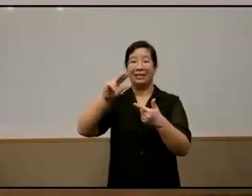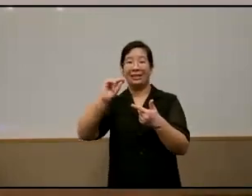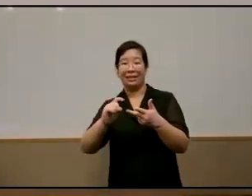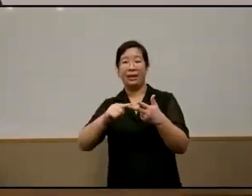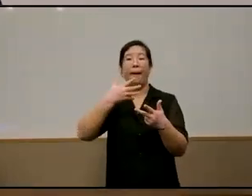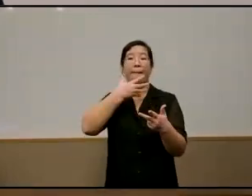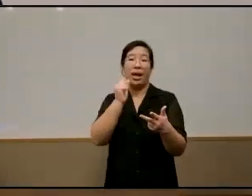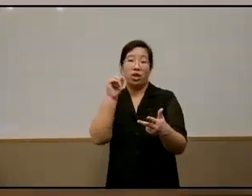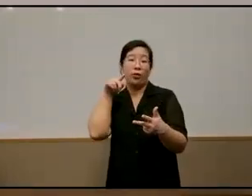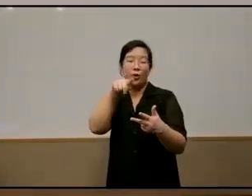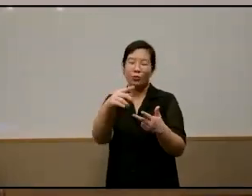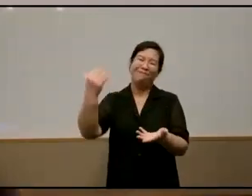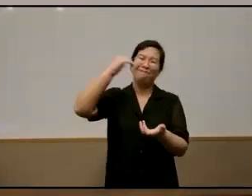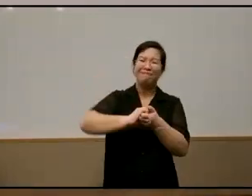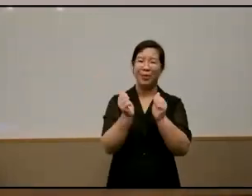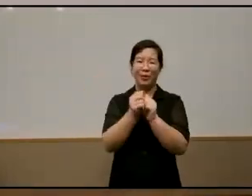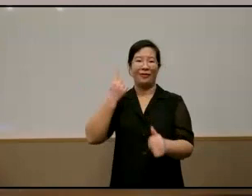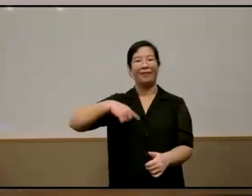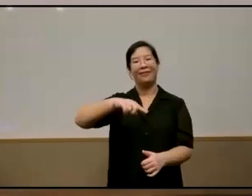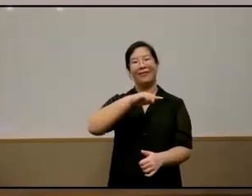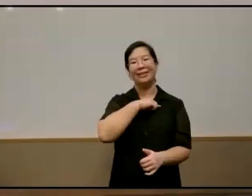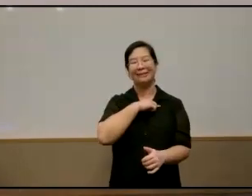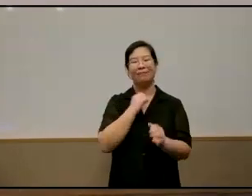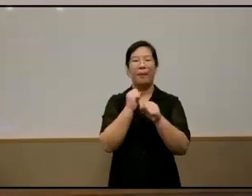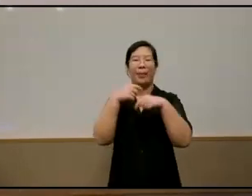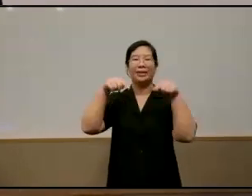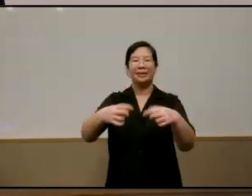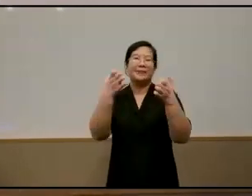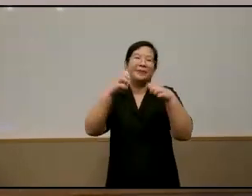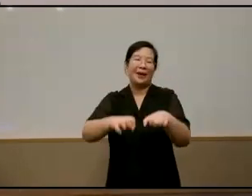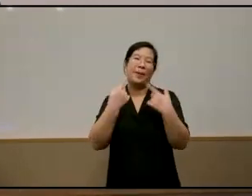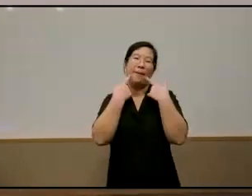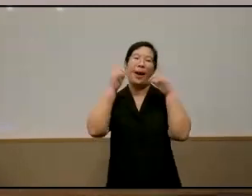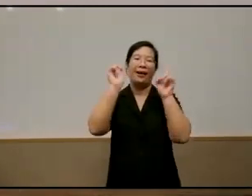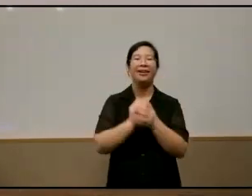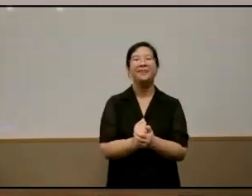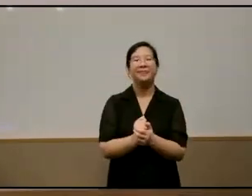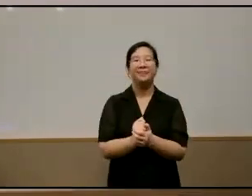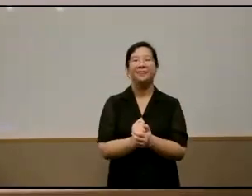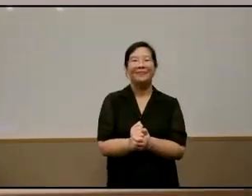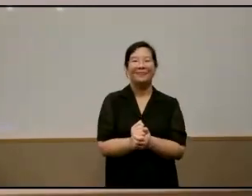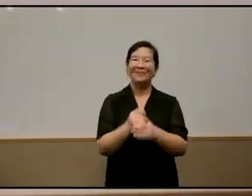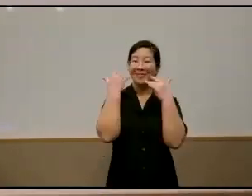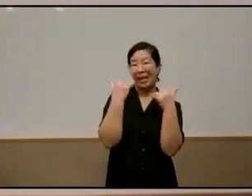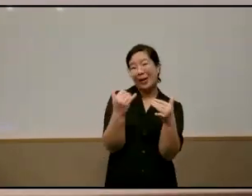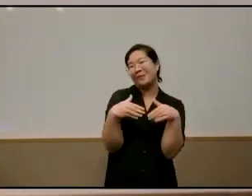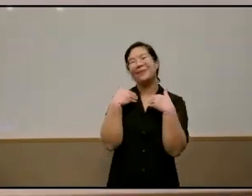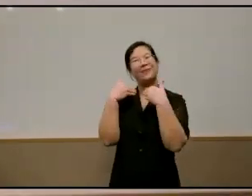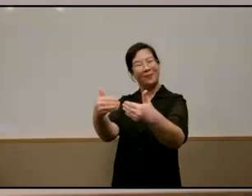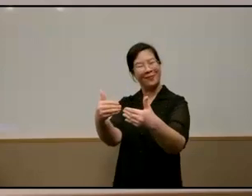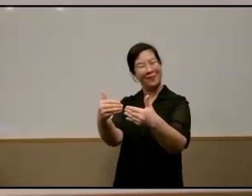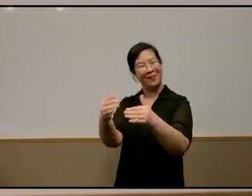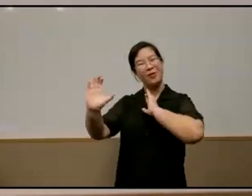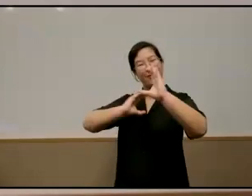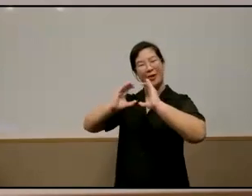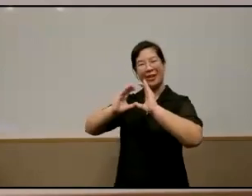partnering with the head foundation to make this session and let's get into the conversation and hopefully that